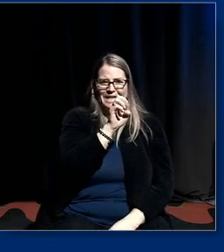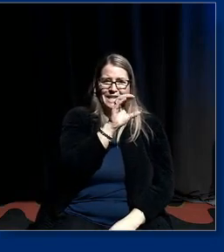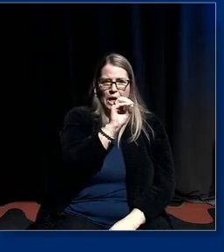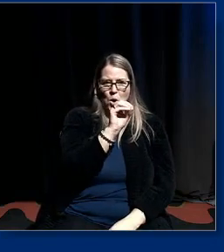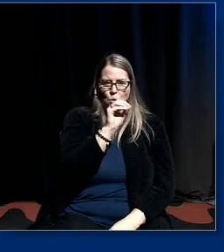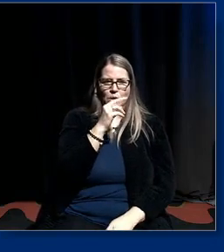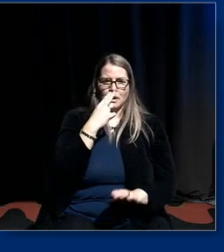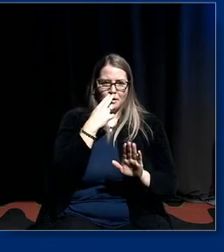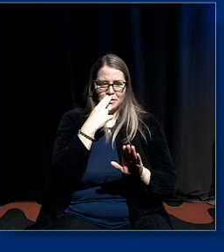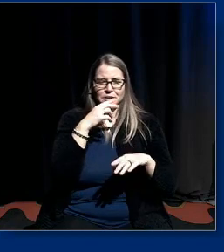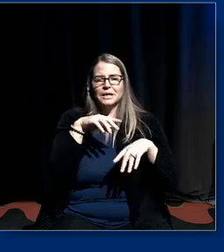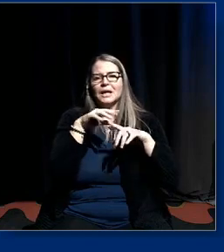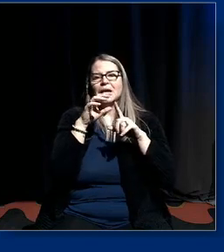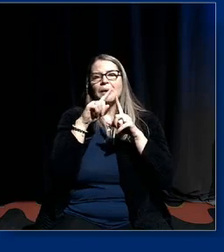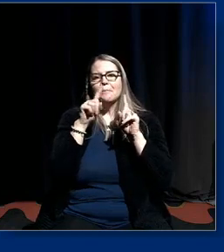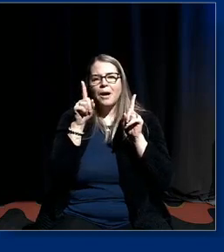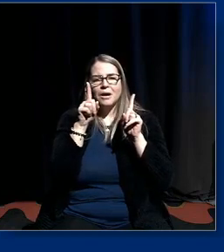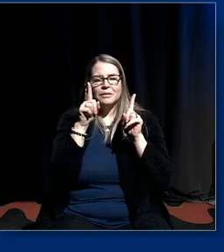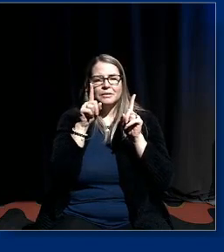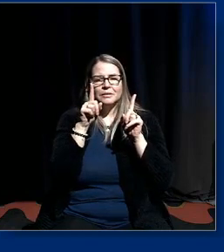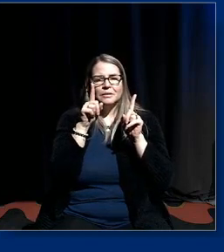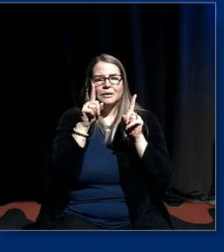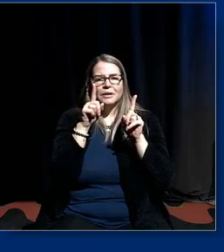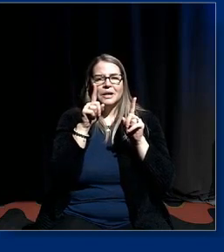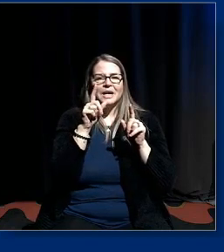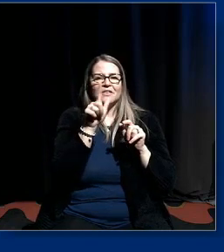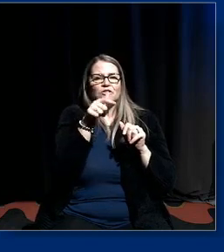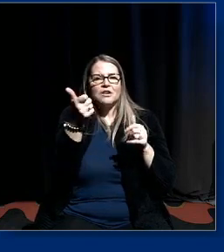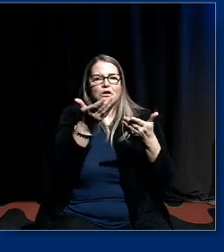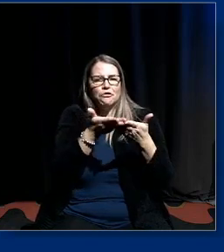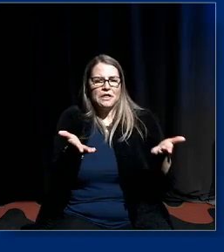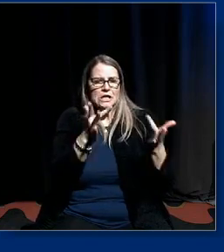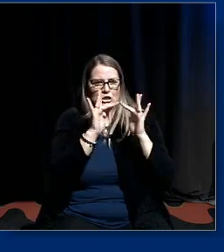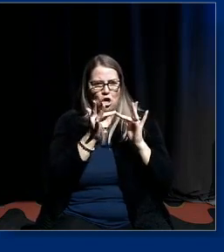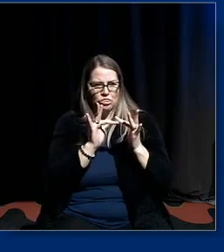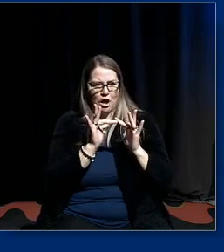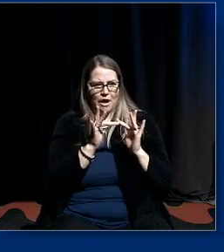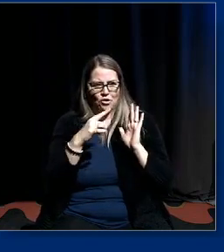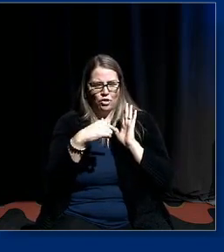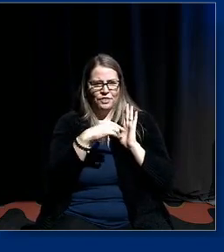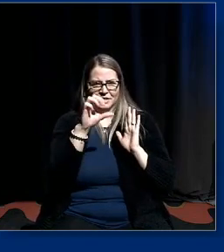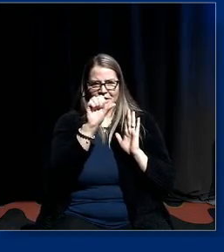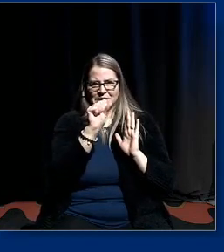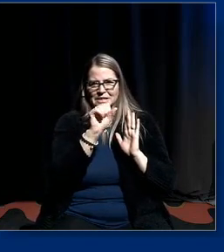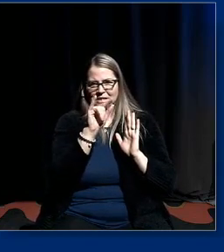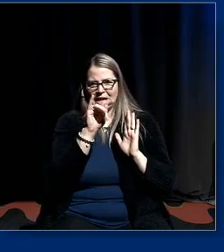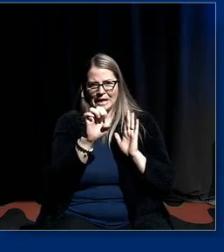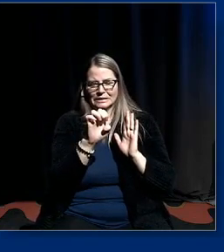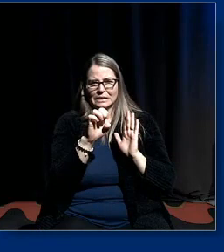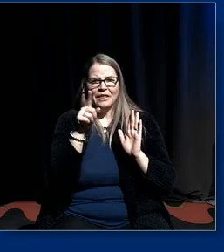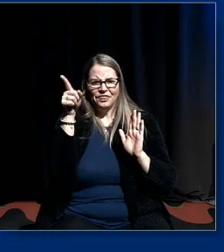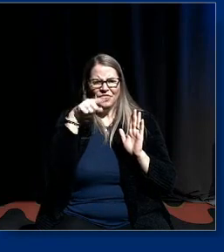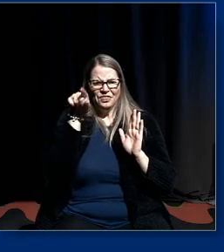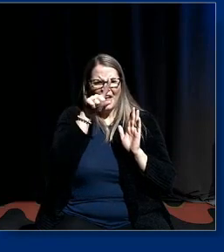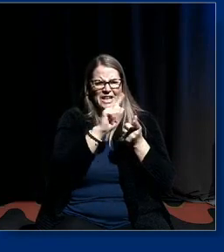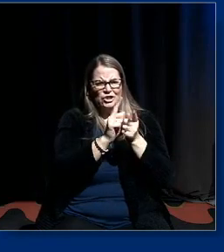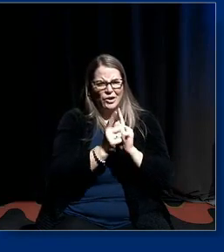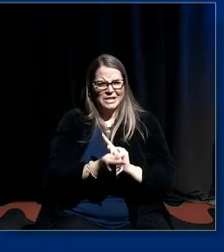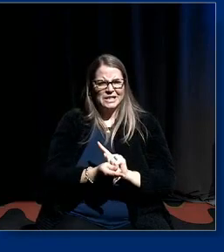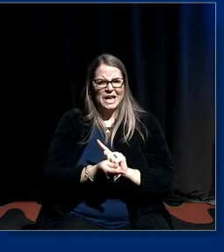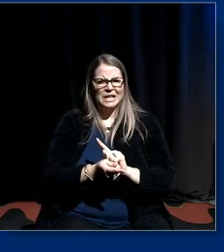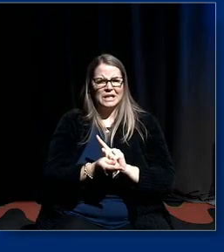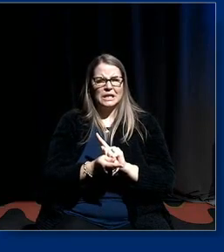where the sidebar where they have you know other things online on this site they they translated um into